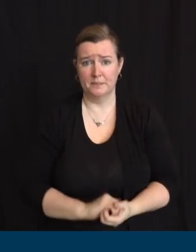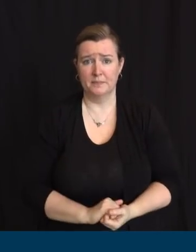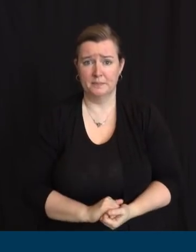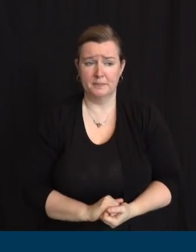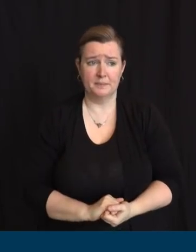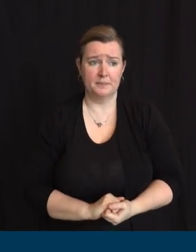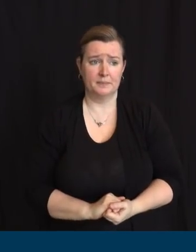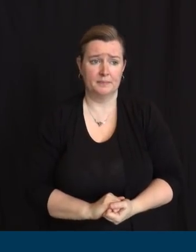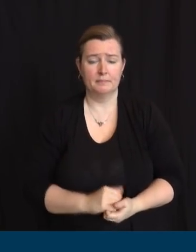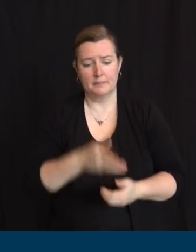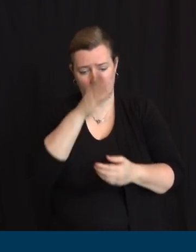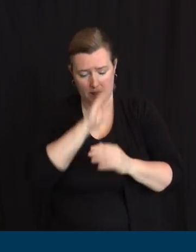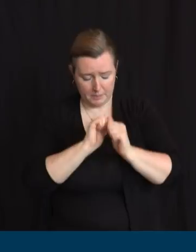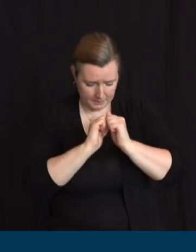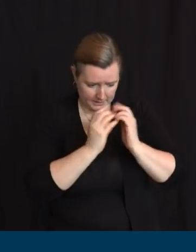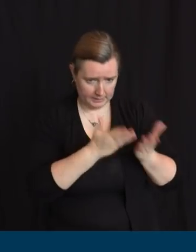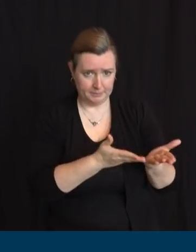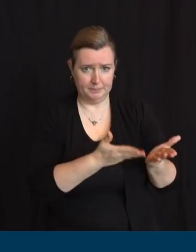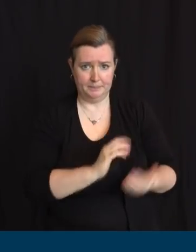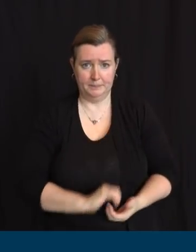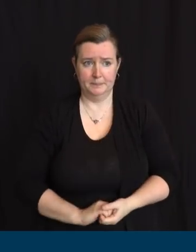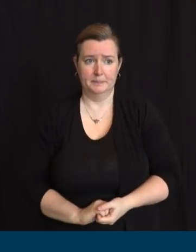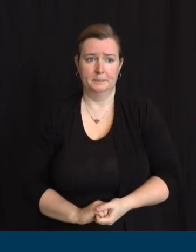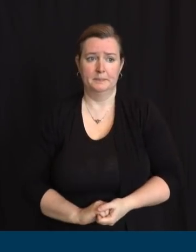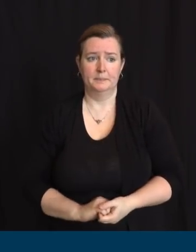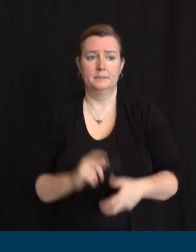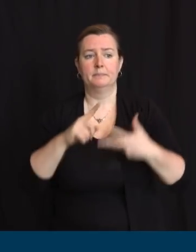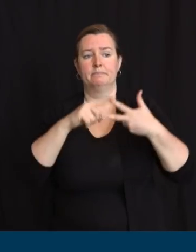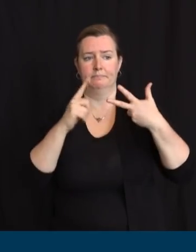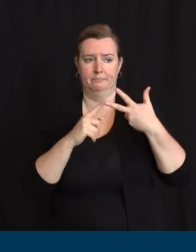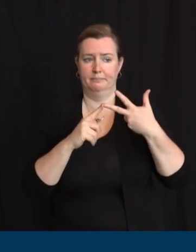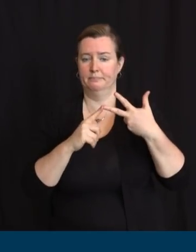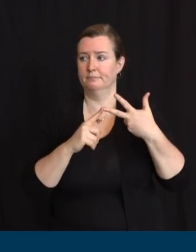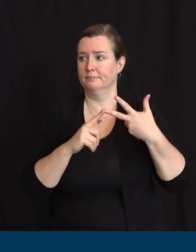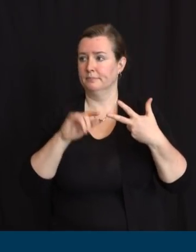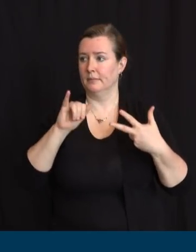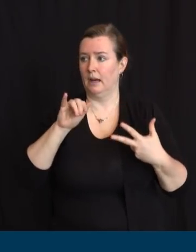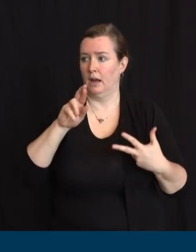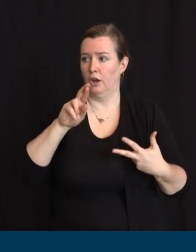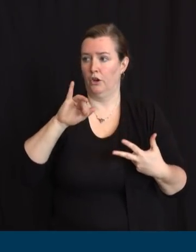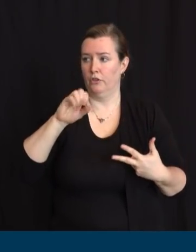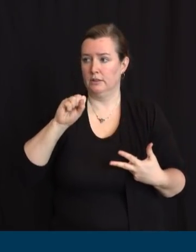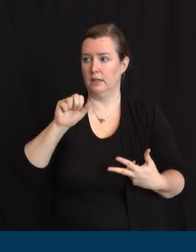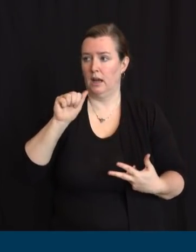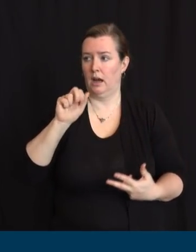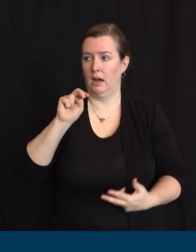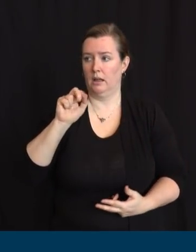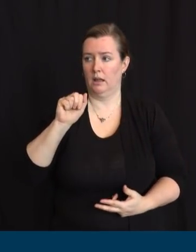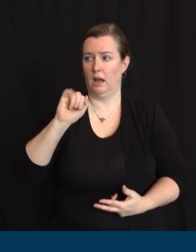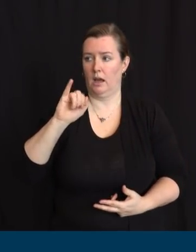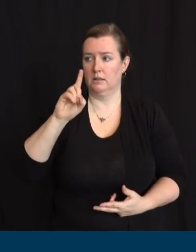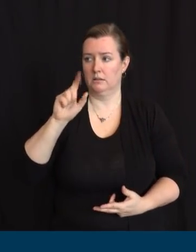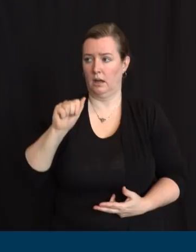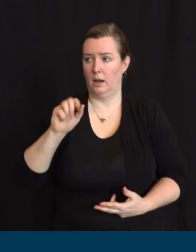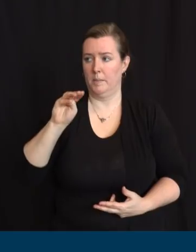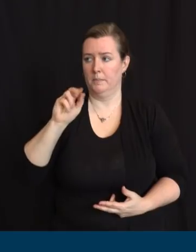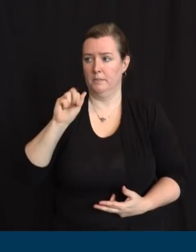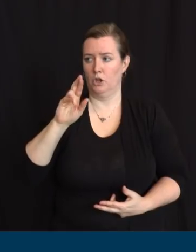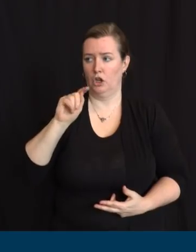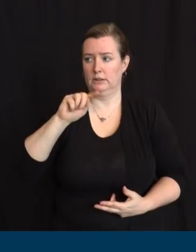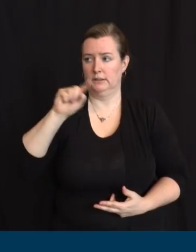bless him. Next, have Iris Anaida Martinez-Arroyo. Iris Anaida